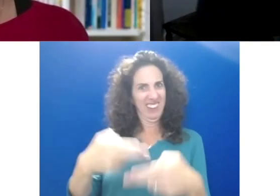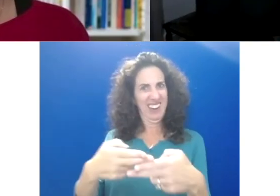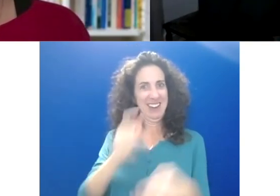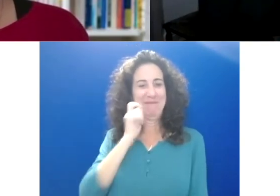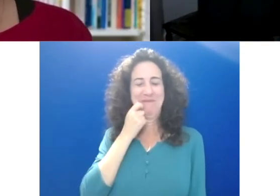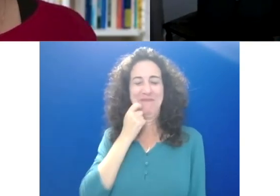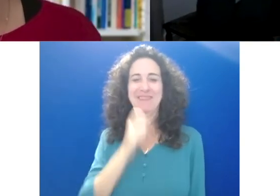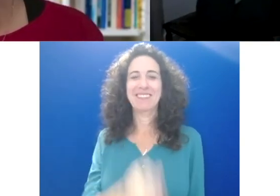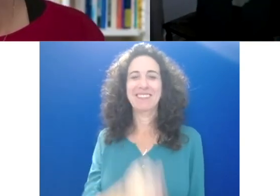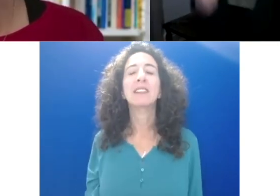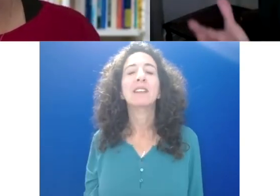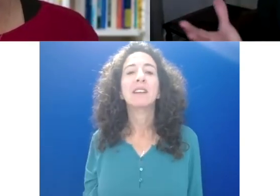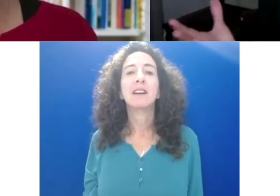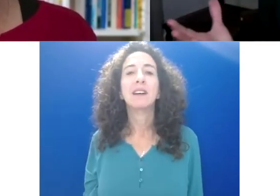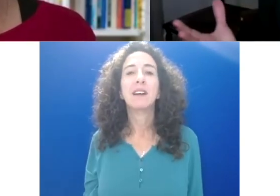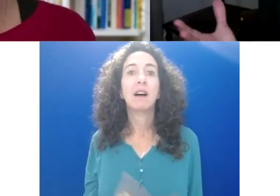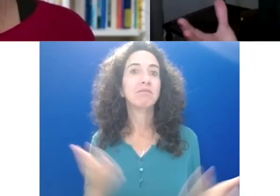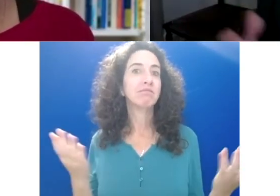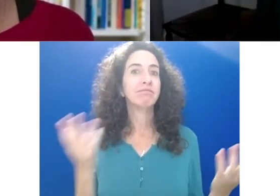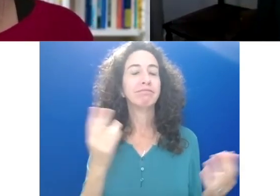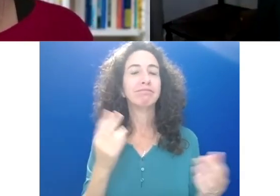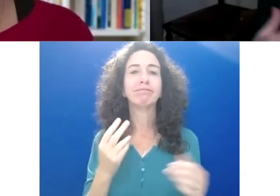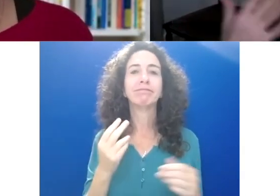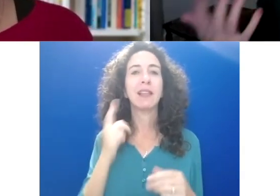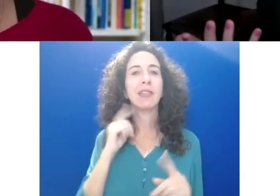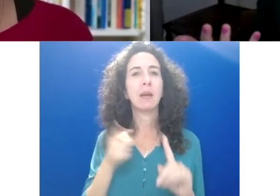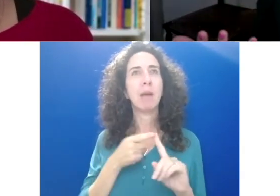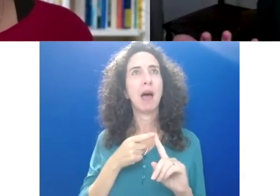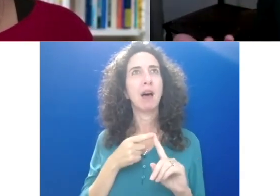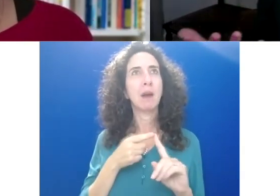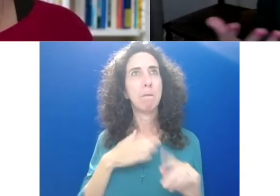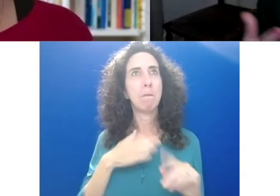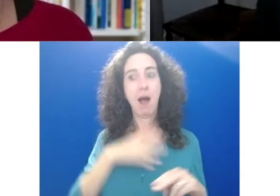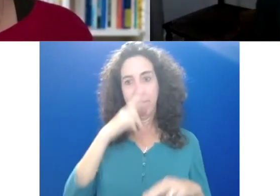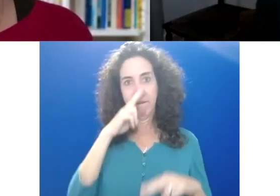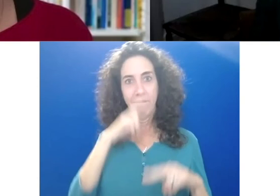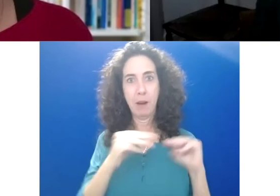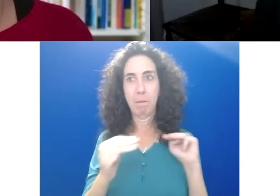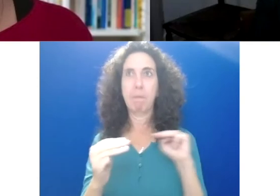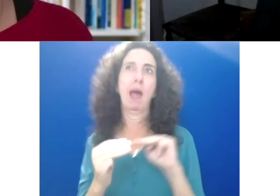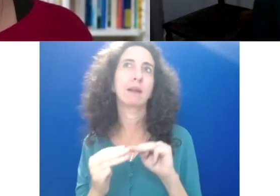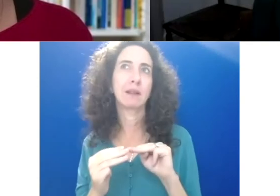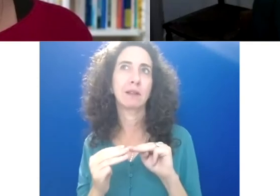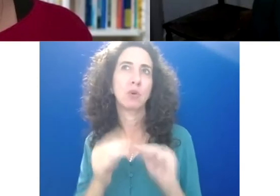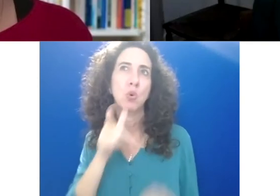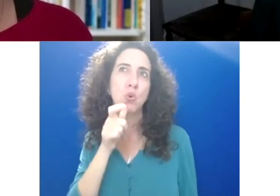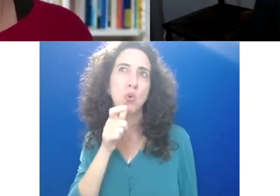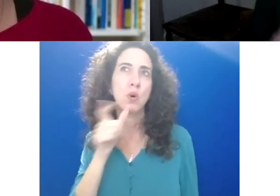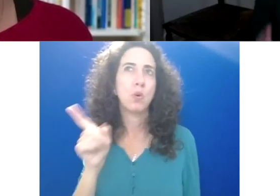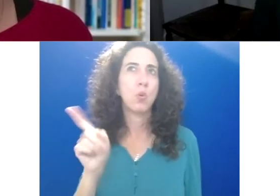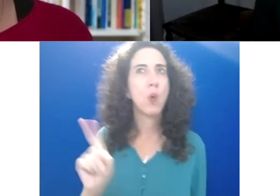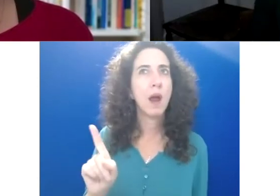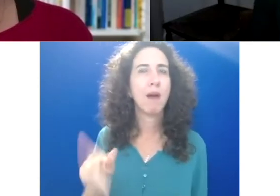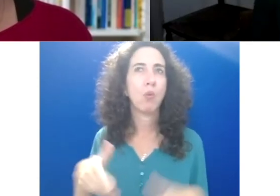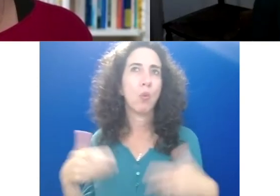but think about these fun magnets, and then think about how you might be able to build some of them. I mean, some of them may be inaccessible,